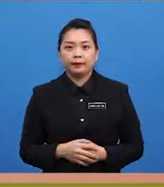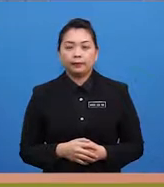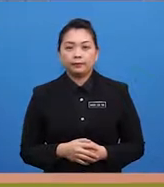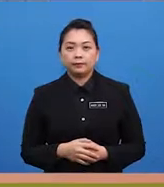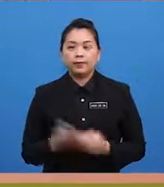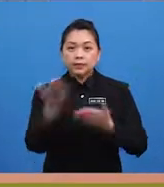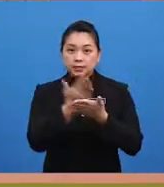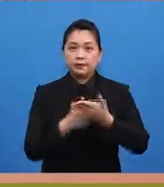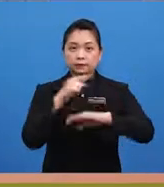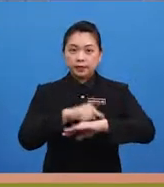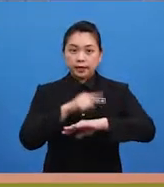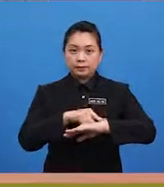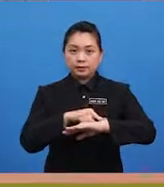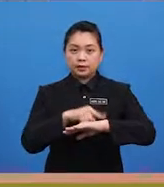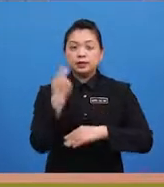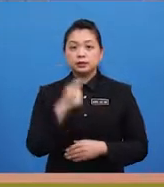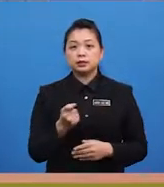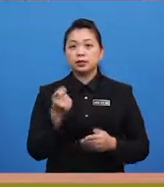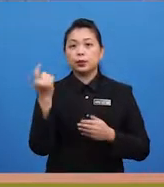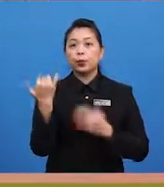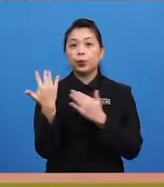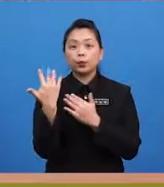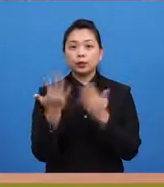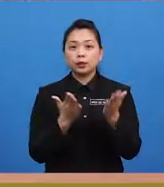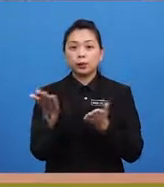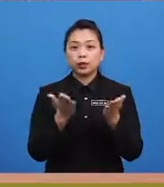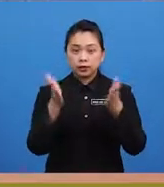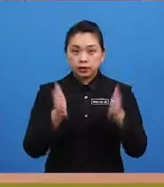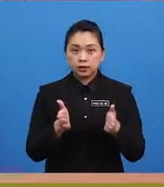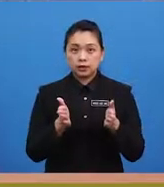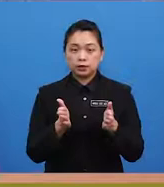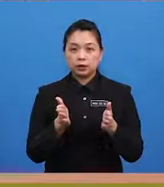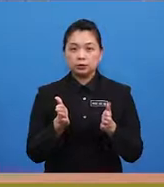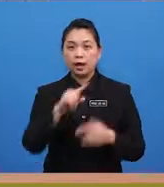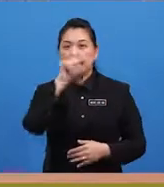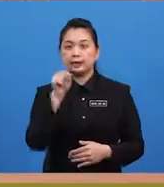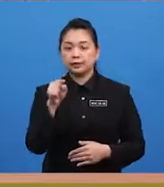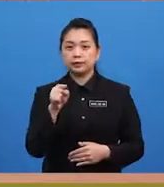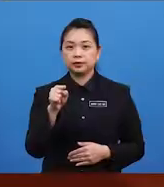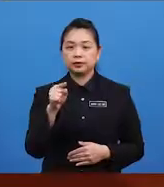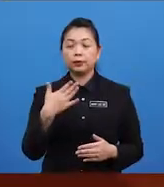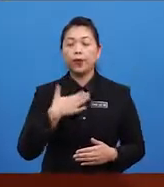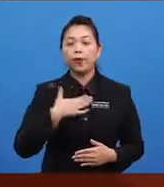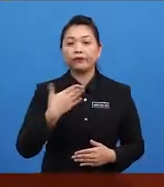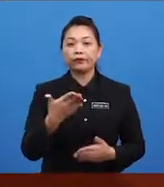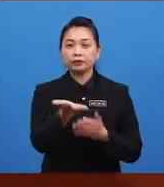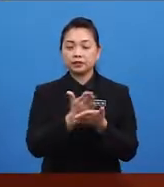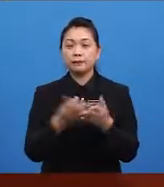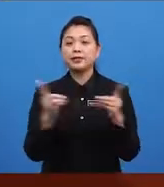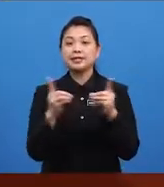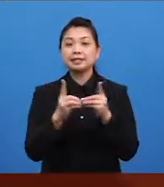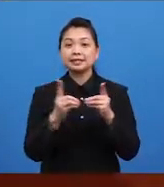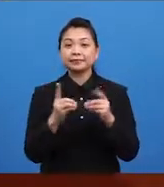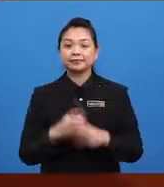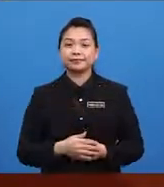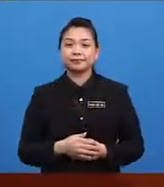Sometimes the waiter will ask you something. They will offer you some dessert. They will ask you